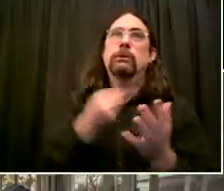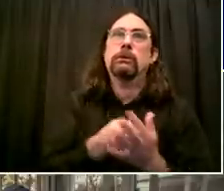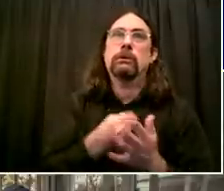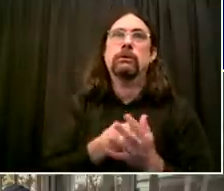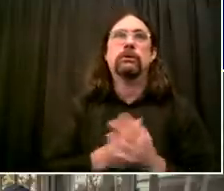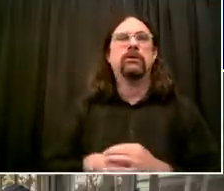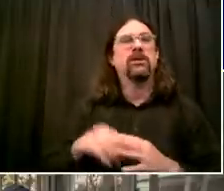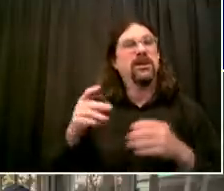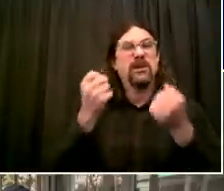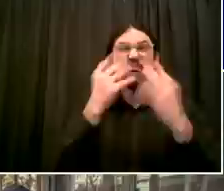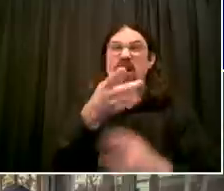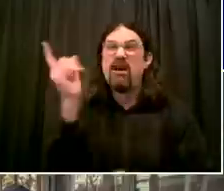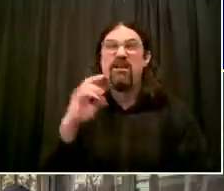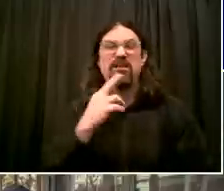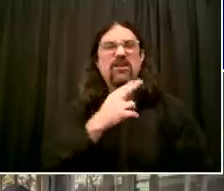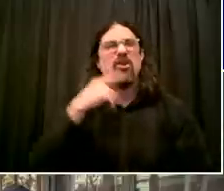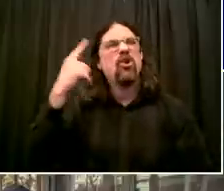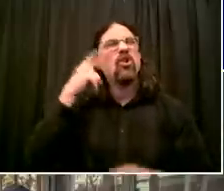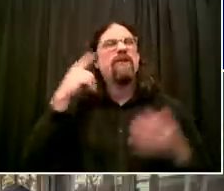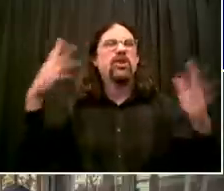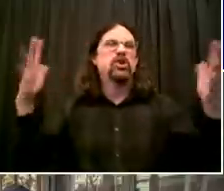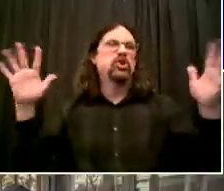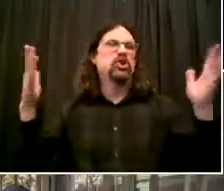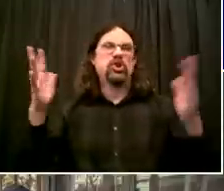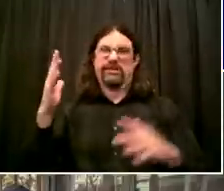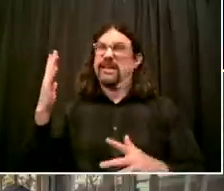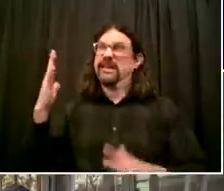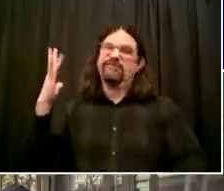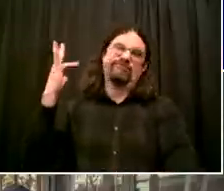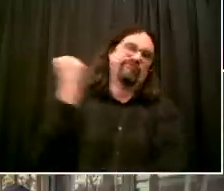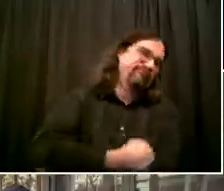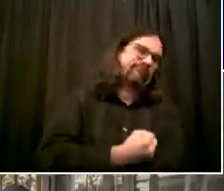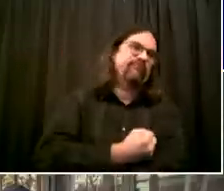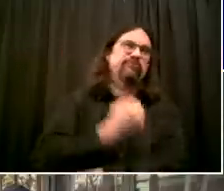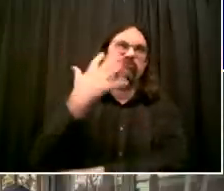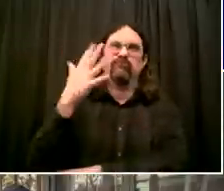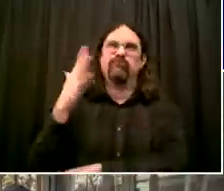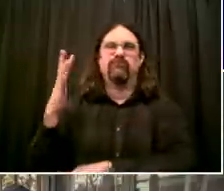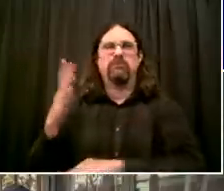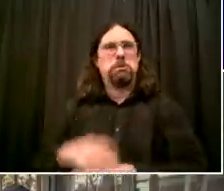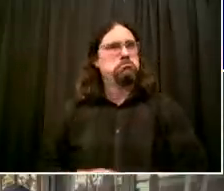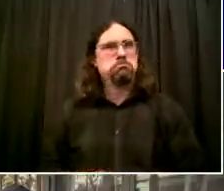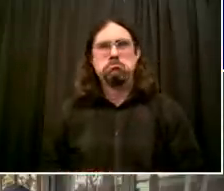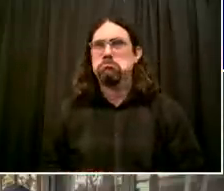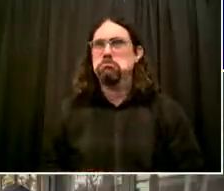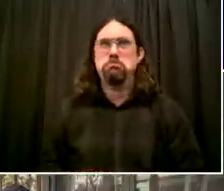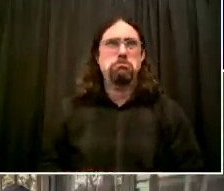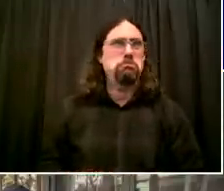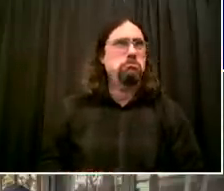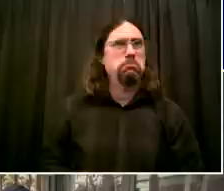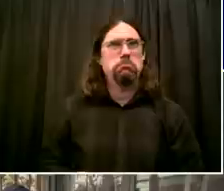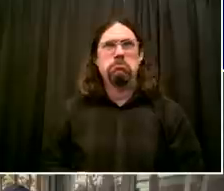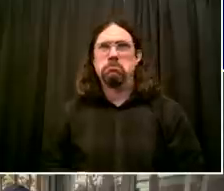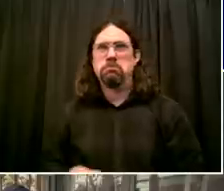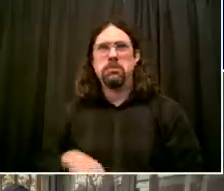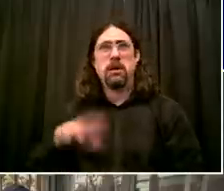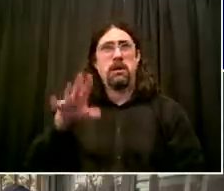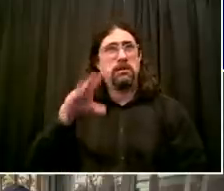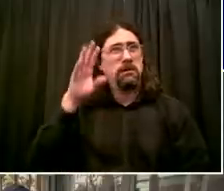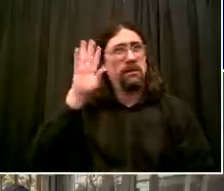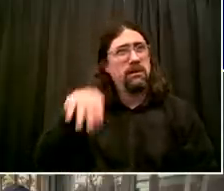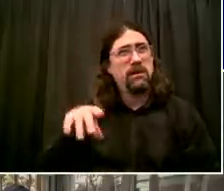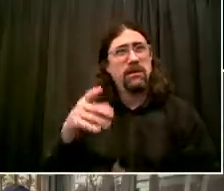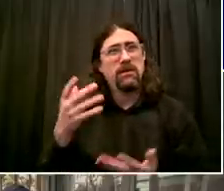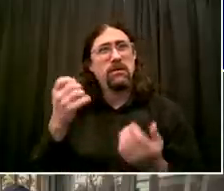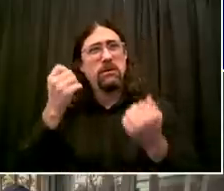people who worked for them. And remember, this is a huge industry in New York City. And there's so many tens of thousands of